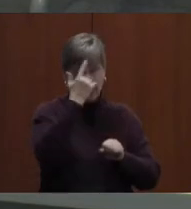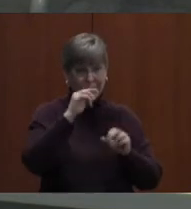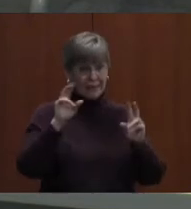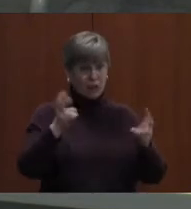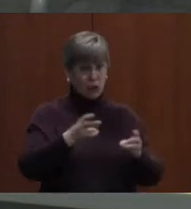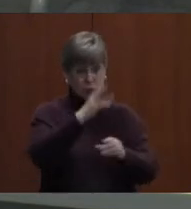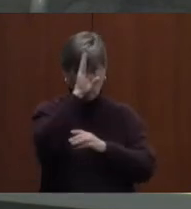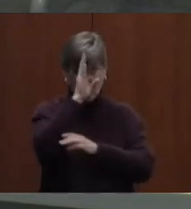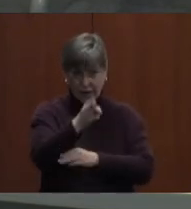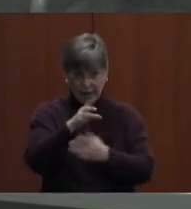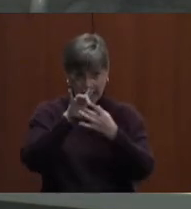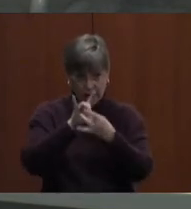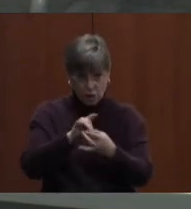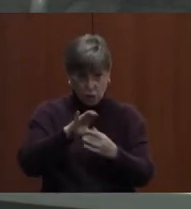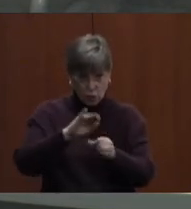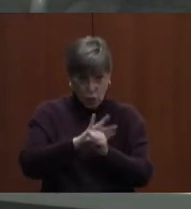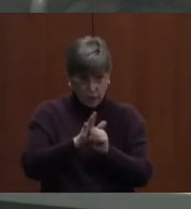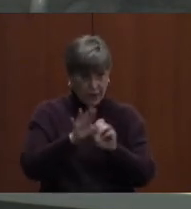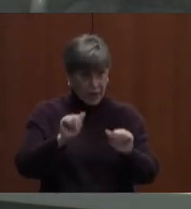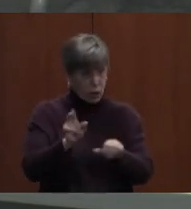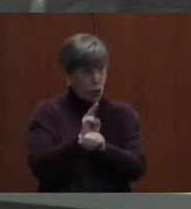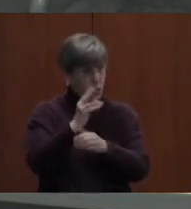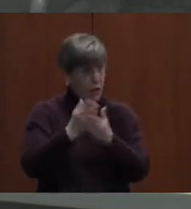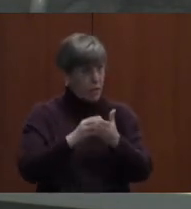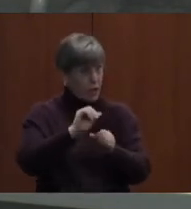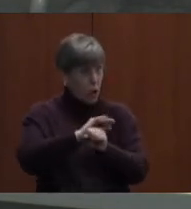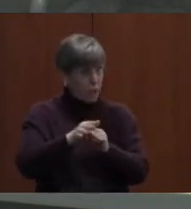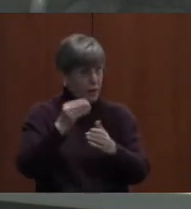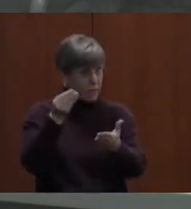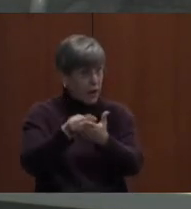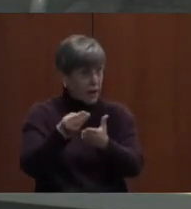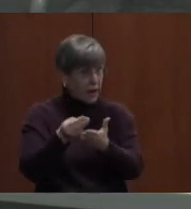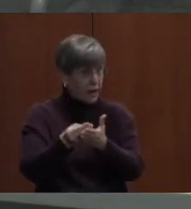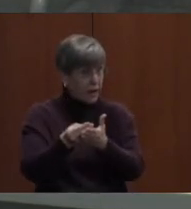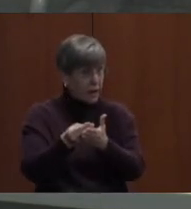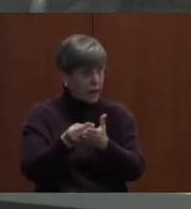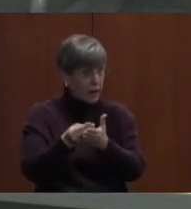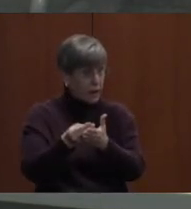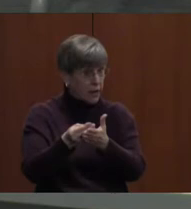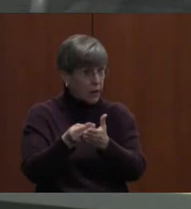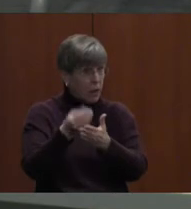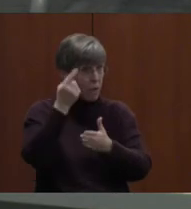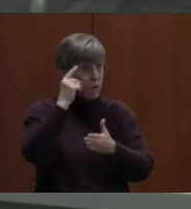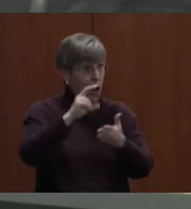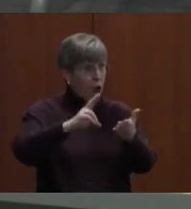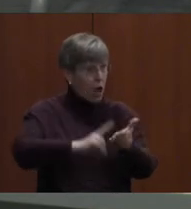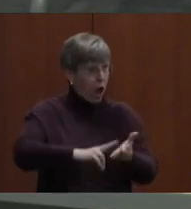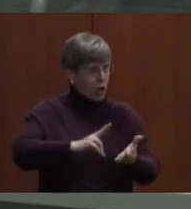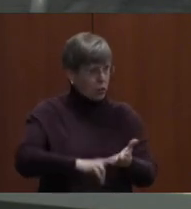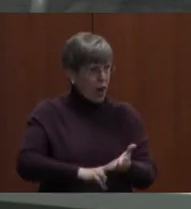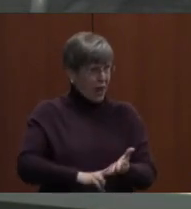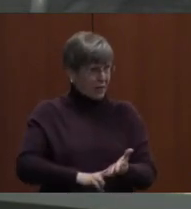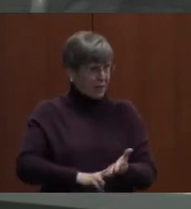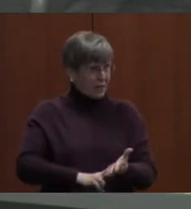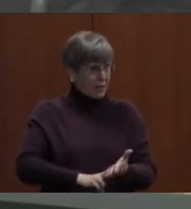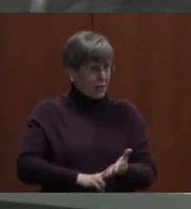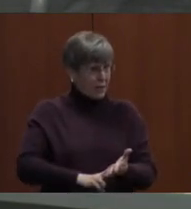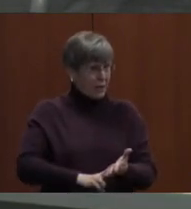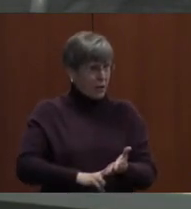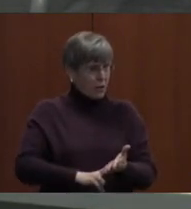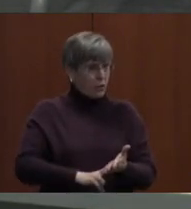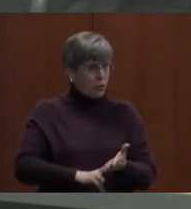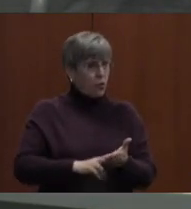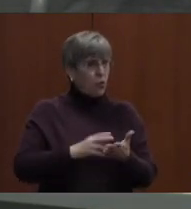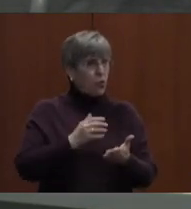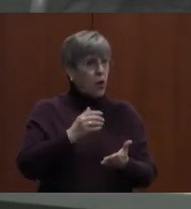related to COVID, would you be able to use some of the COVID funding on a contract basis to hire a